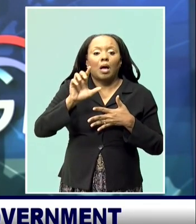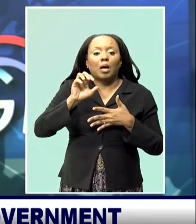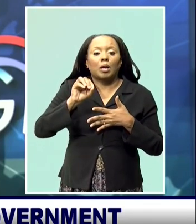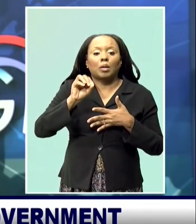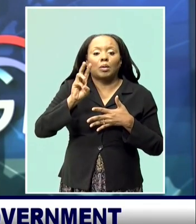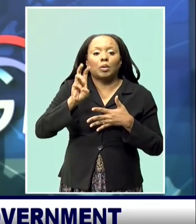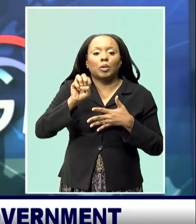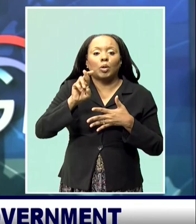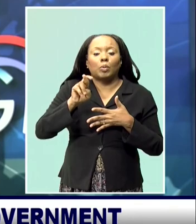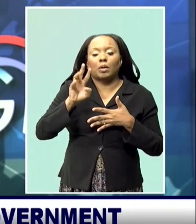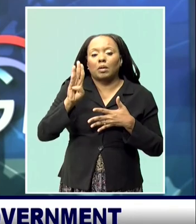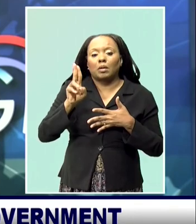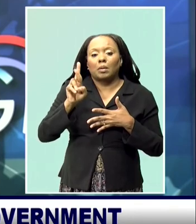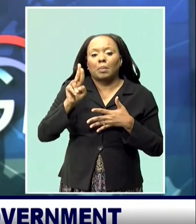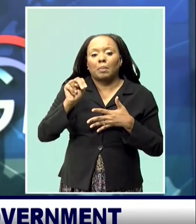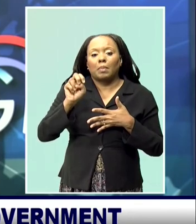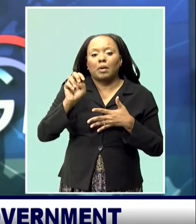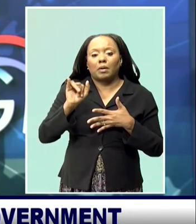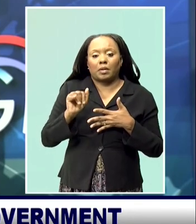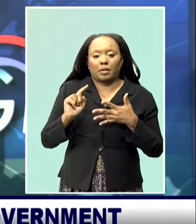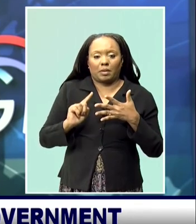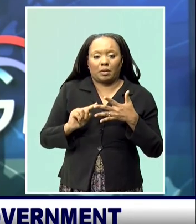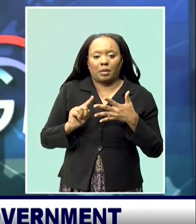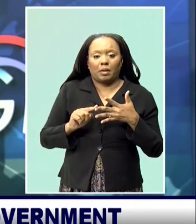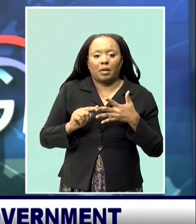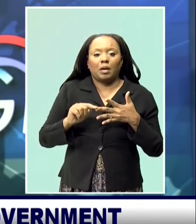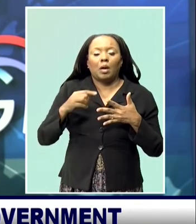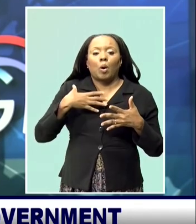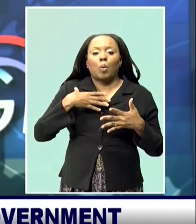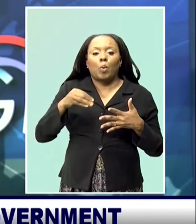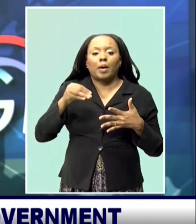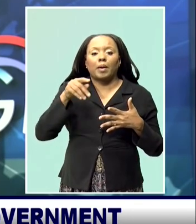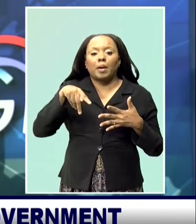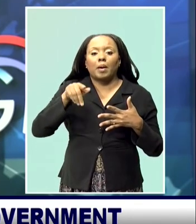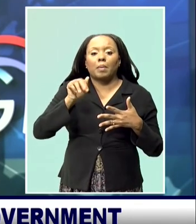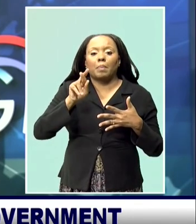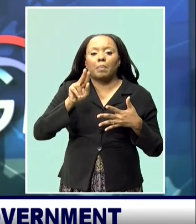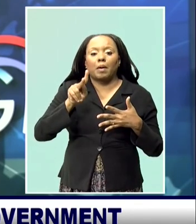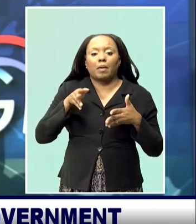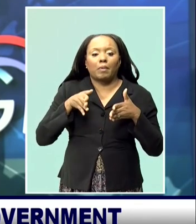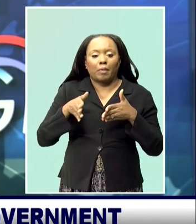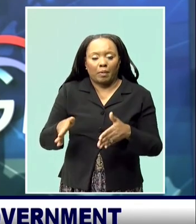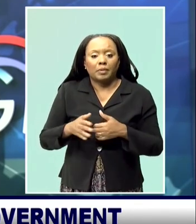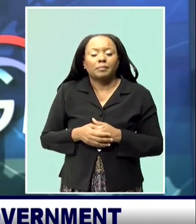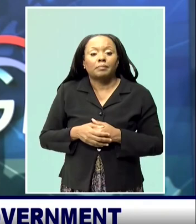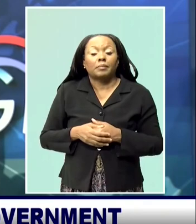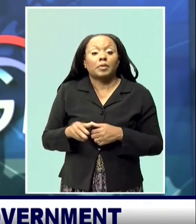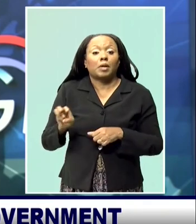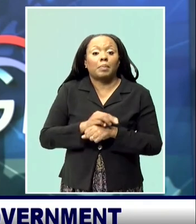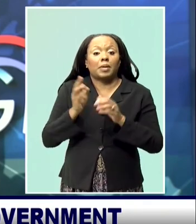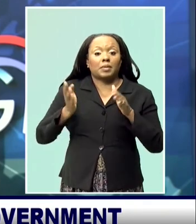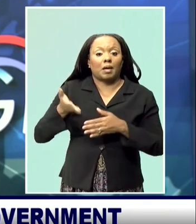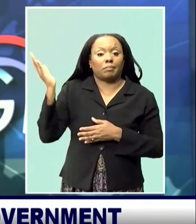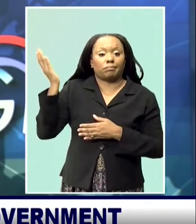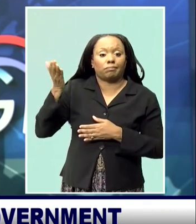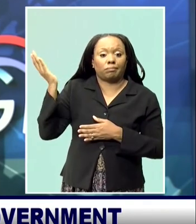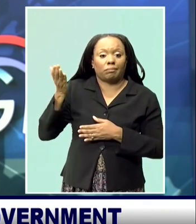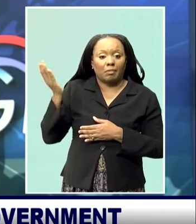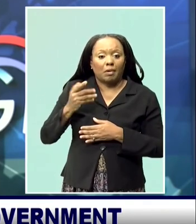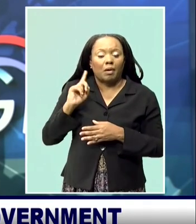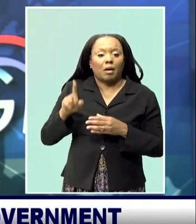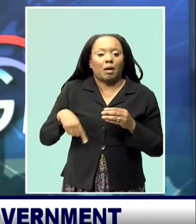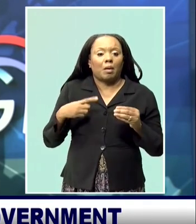project ongoing at Aline's Court on White Park Road, St. Michael. The announcement came as he led off a resolution to vest